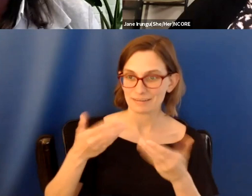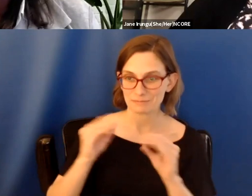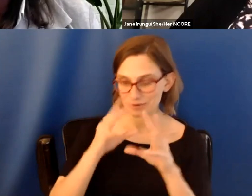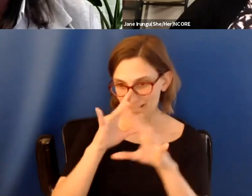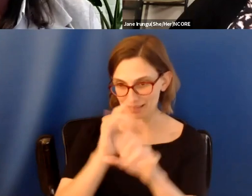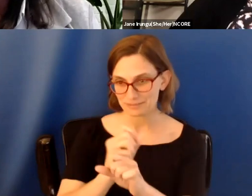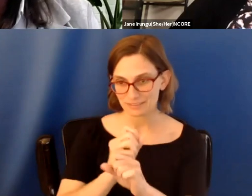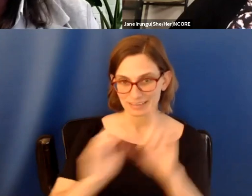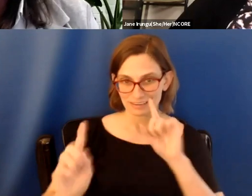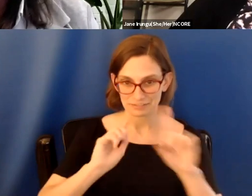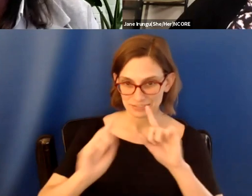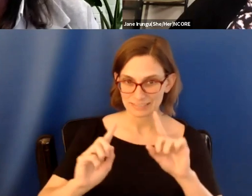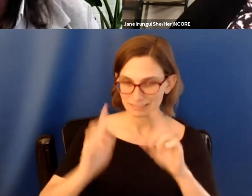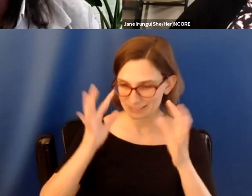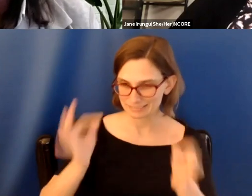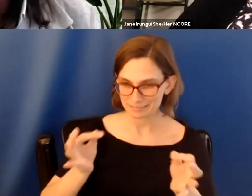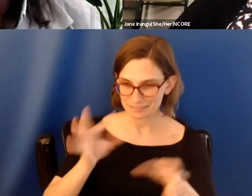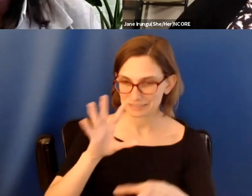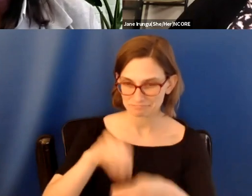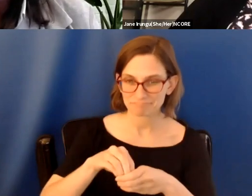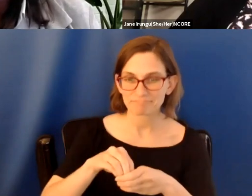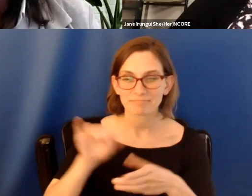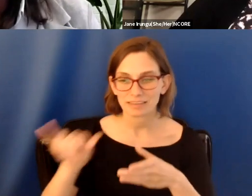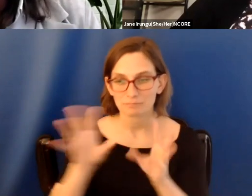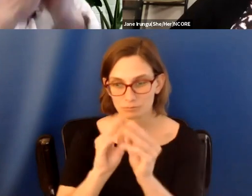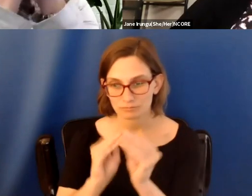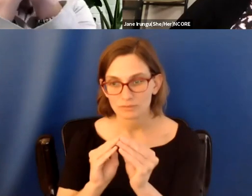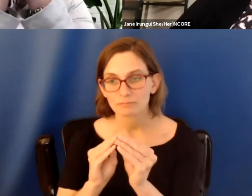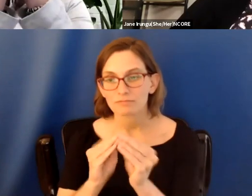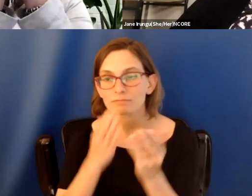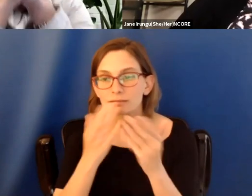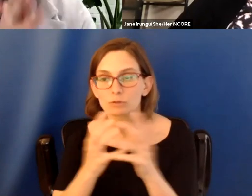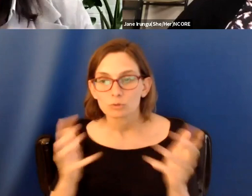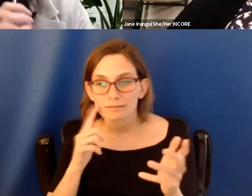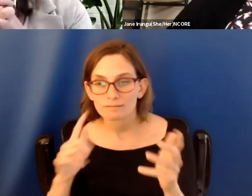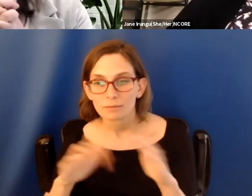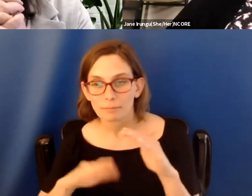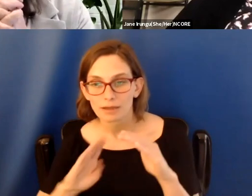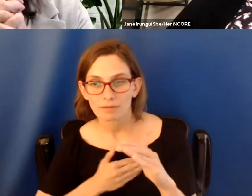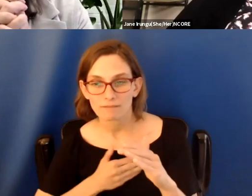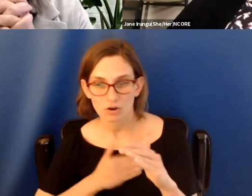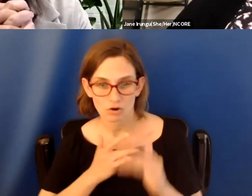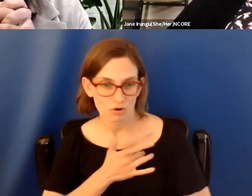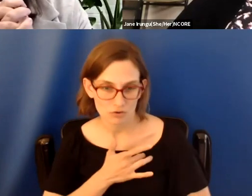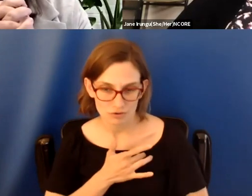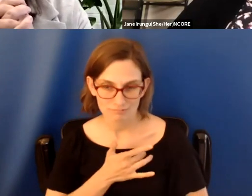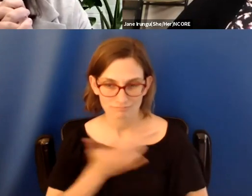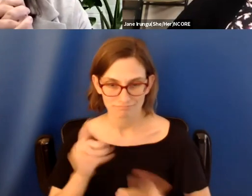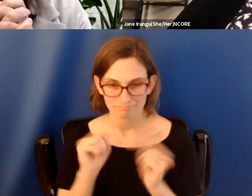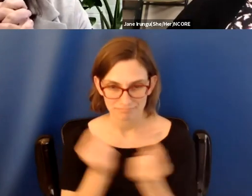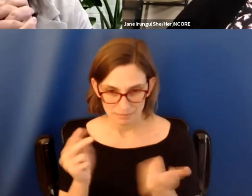conversations. But I want to thank you so much from the bottom of my heart. Our team at Encore,